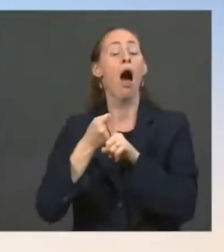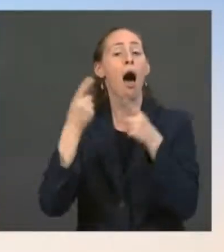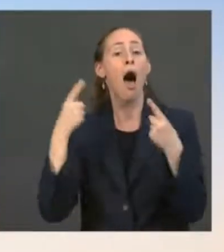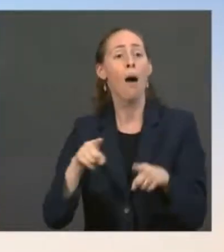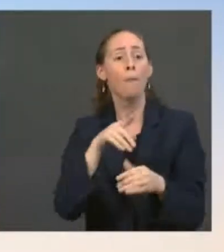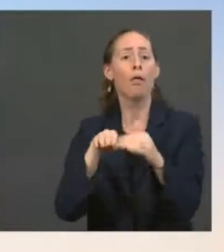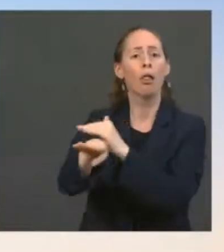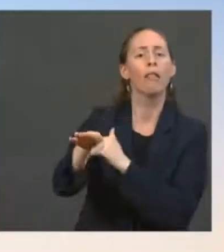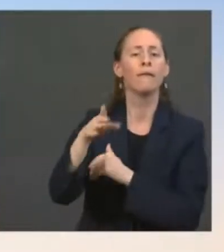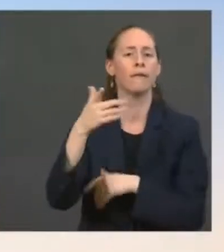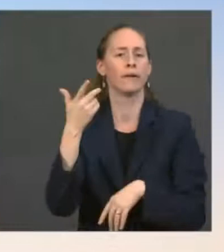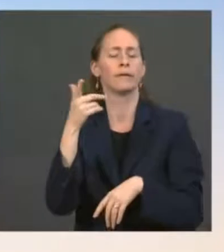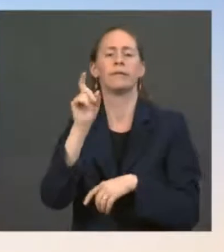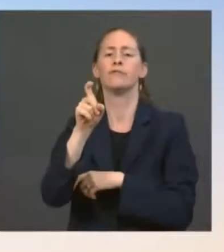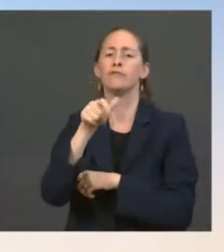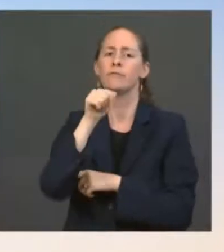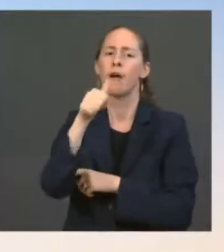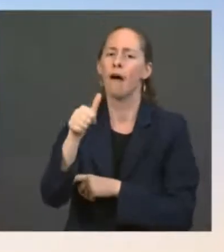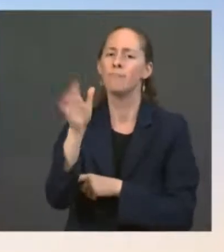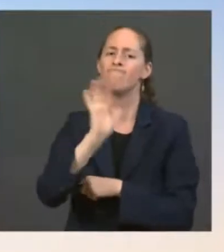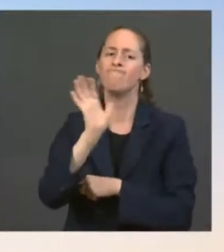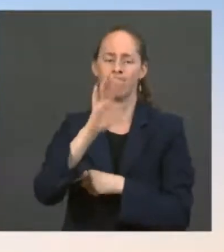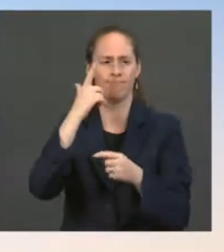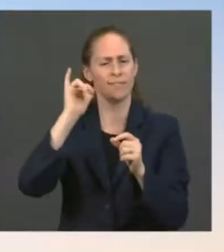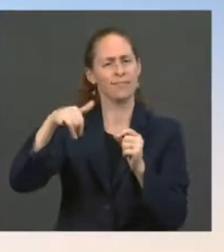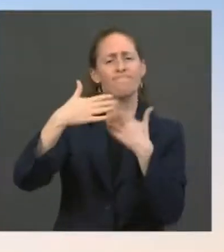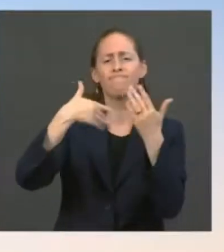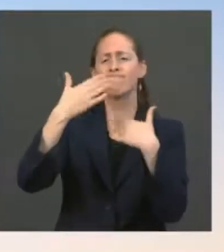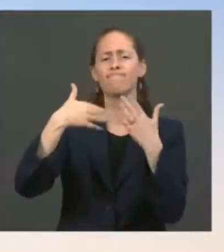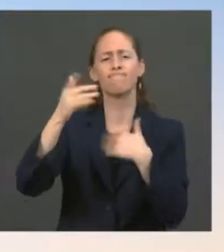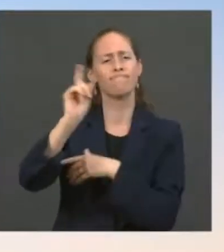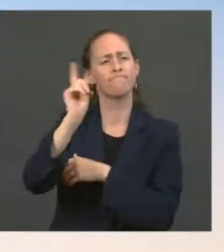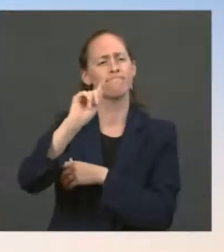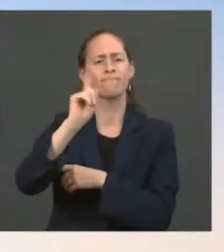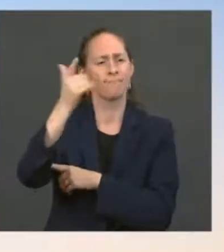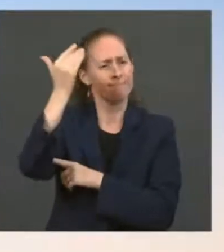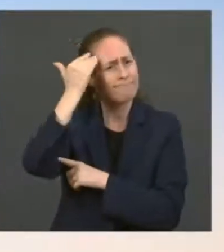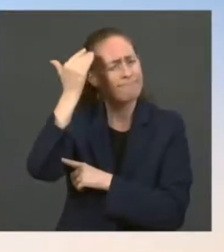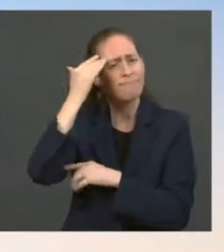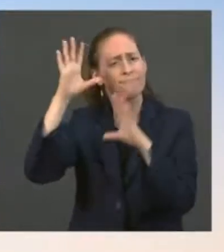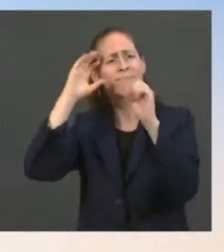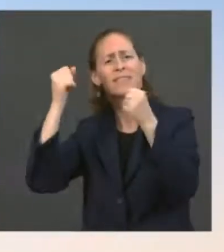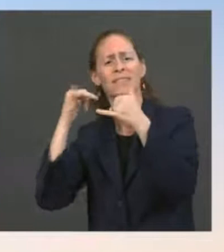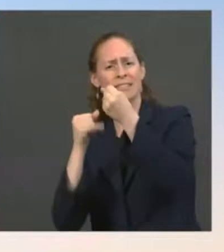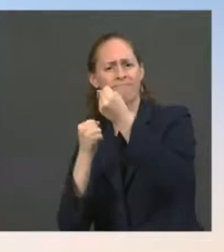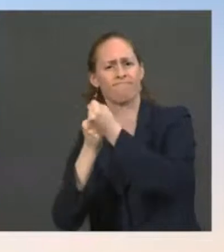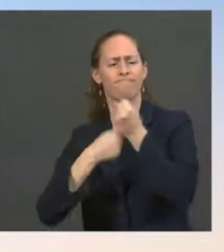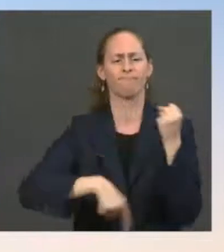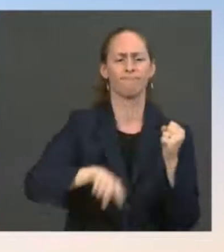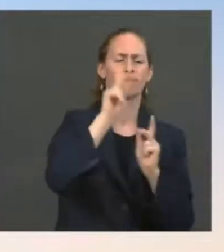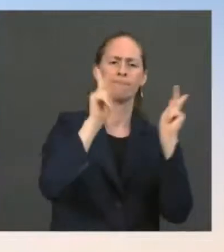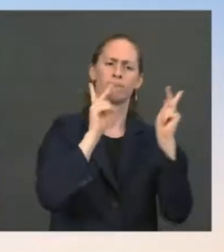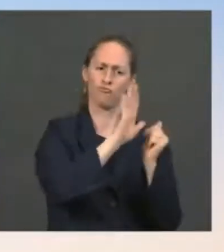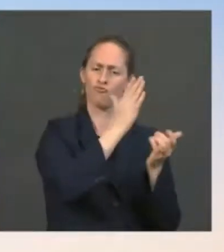of what happened here is important, despite the fact that, of course, we stand for, the President stands for, the fundamental right of people to protest, to